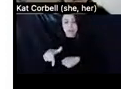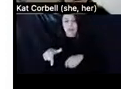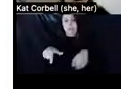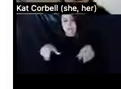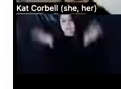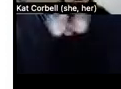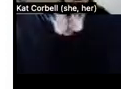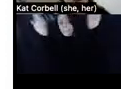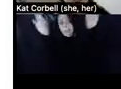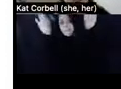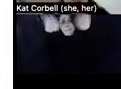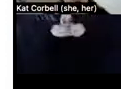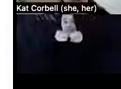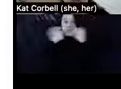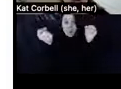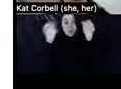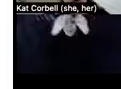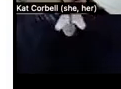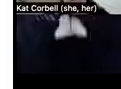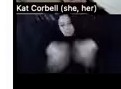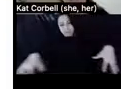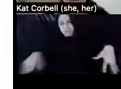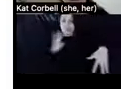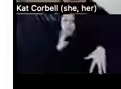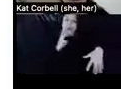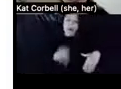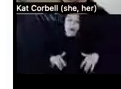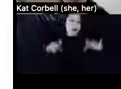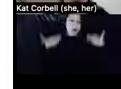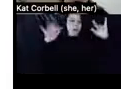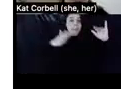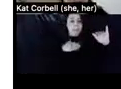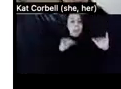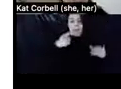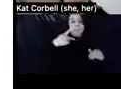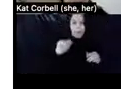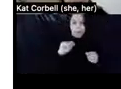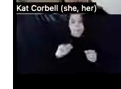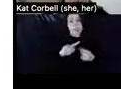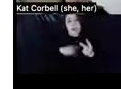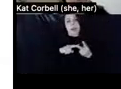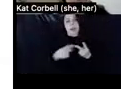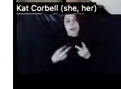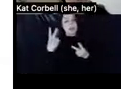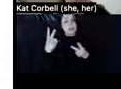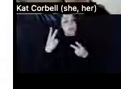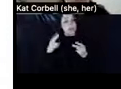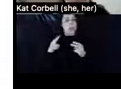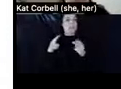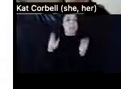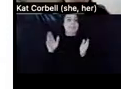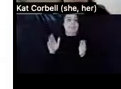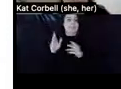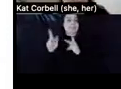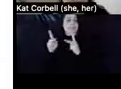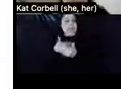flooded my two neighbors' apartments, and the water ended up leaking to the first floor and the elevator machine room. And so I